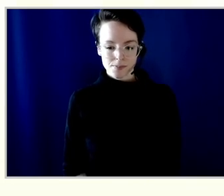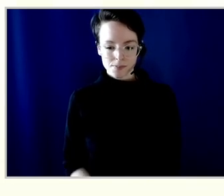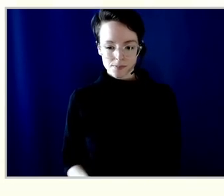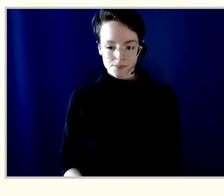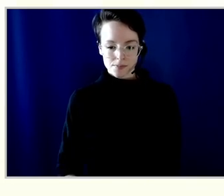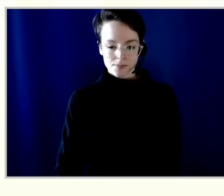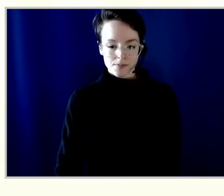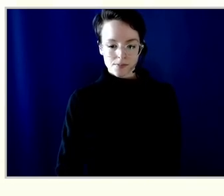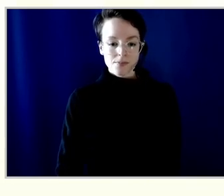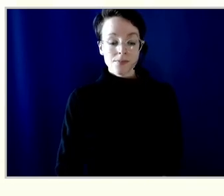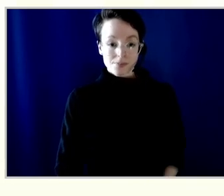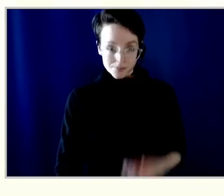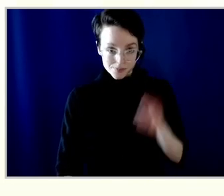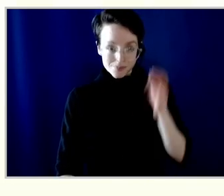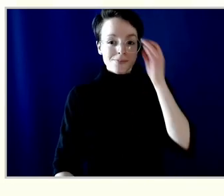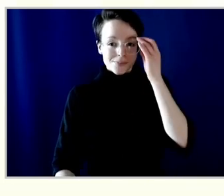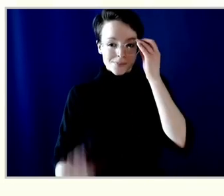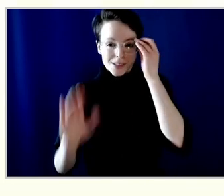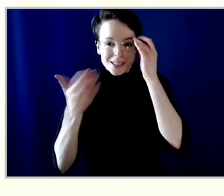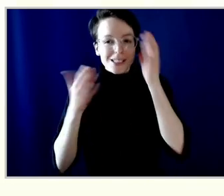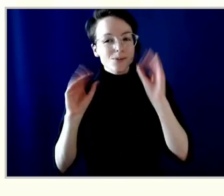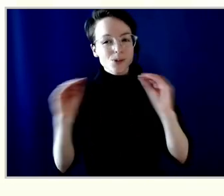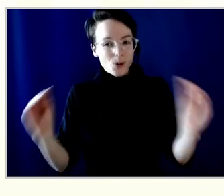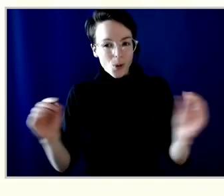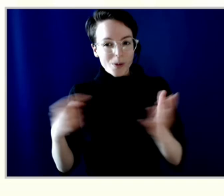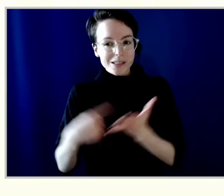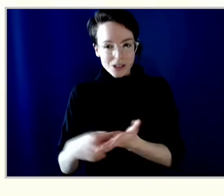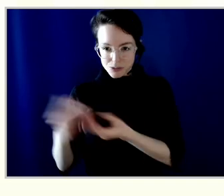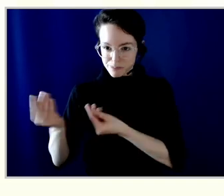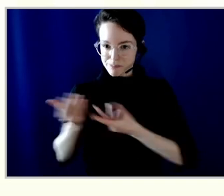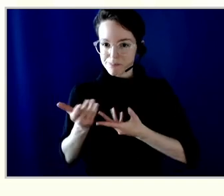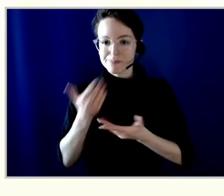I'm being informed that there's no discussion taking place online.